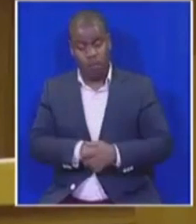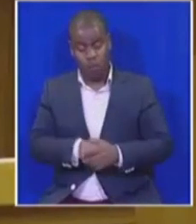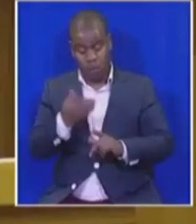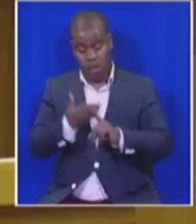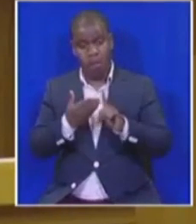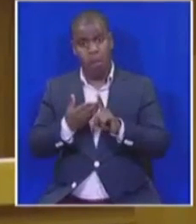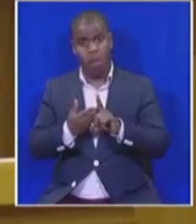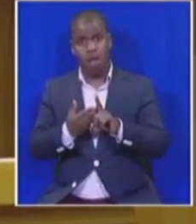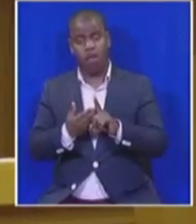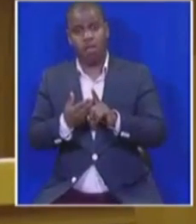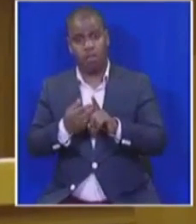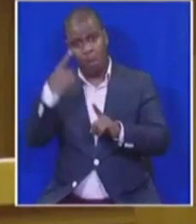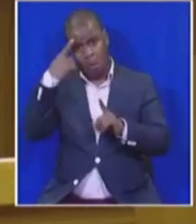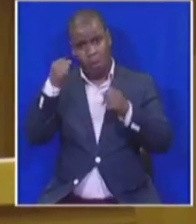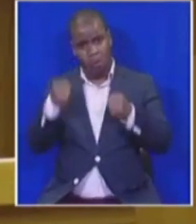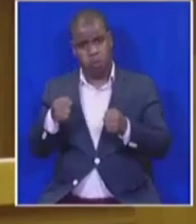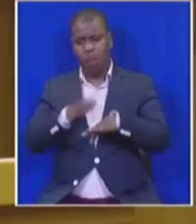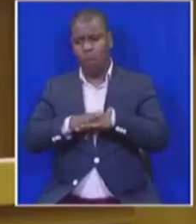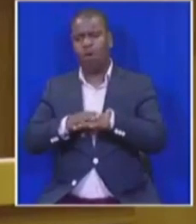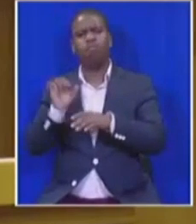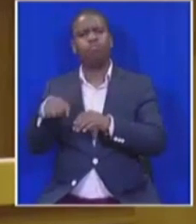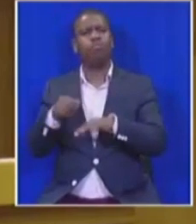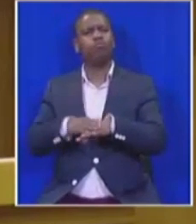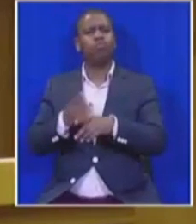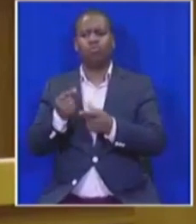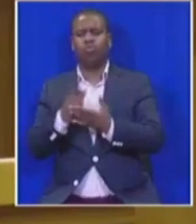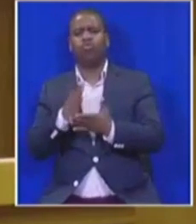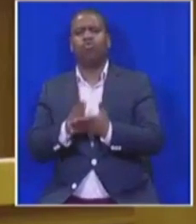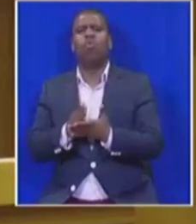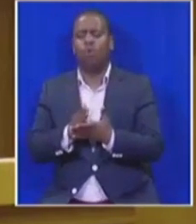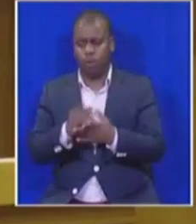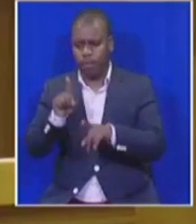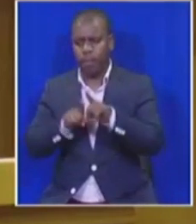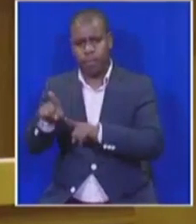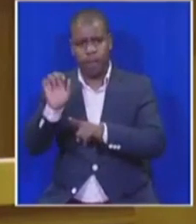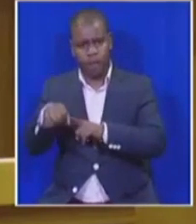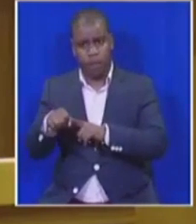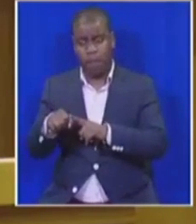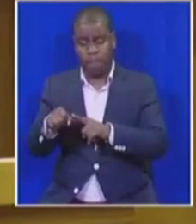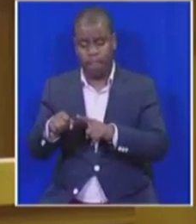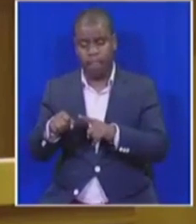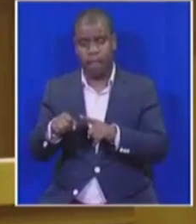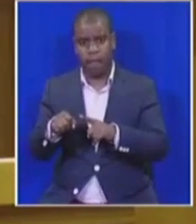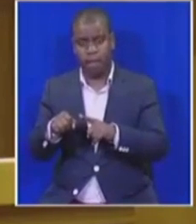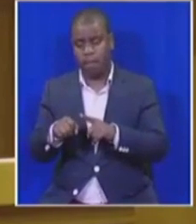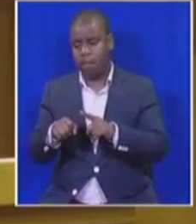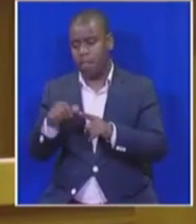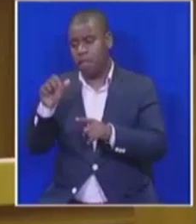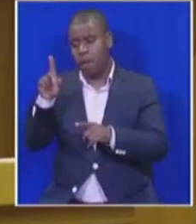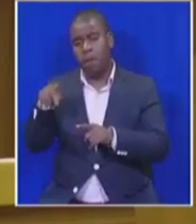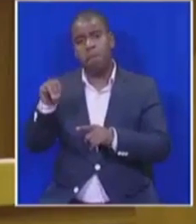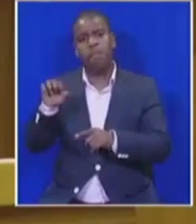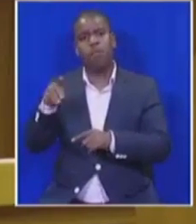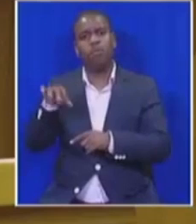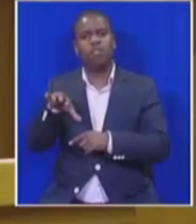unto herself, a spy, do not for one moment lose out of the fact that the Honourable Sophomoric Deputy Minister of Defence called Tudi Mkobani will a CIA